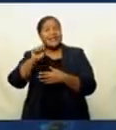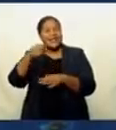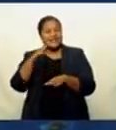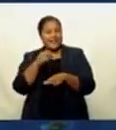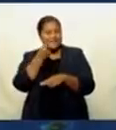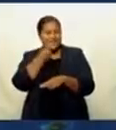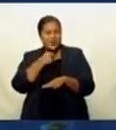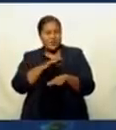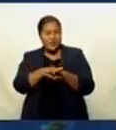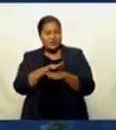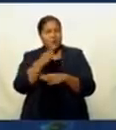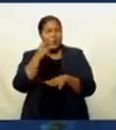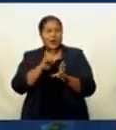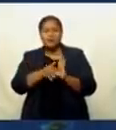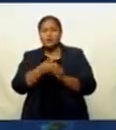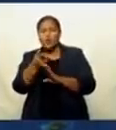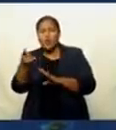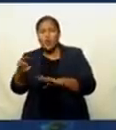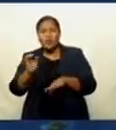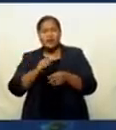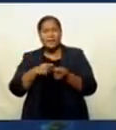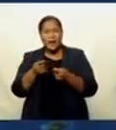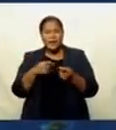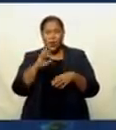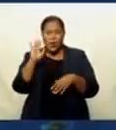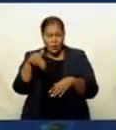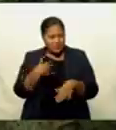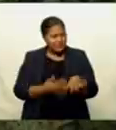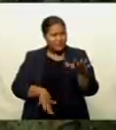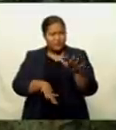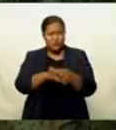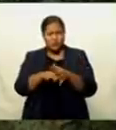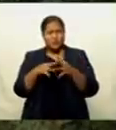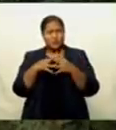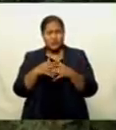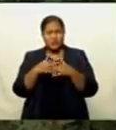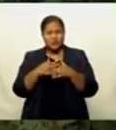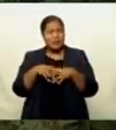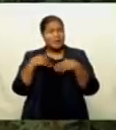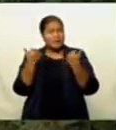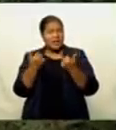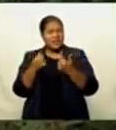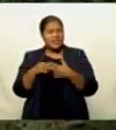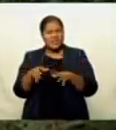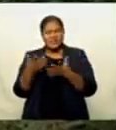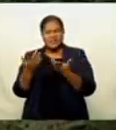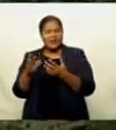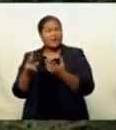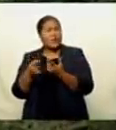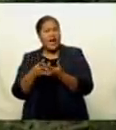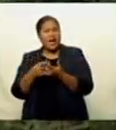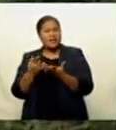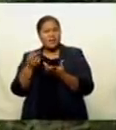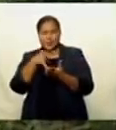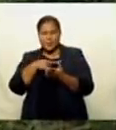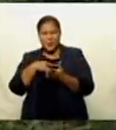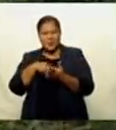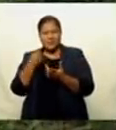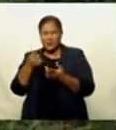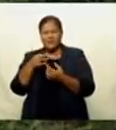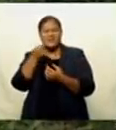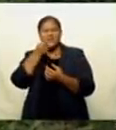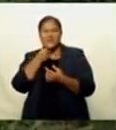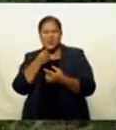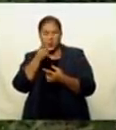When we go to the market, it's always full and most stalls are still occupied by other vendors due to fewer customers. Before